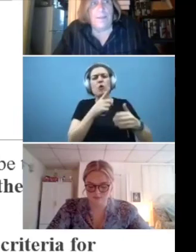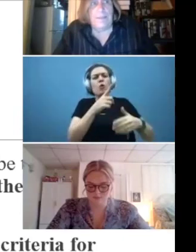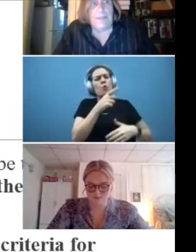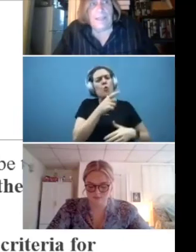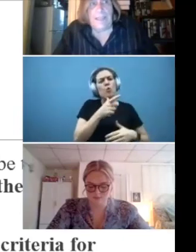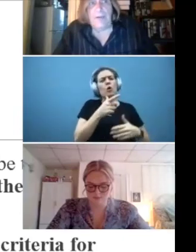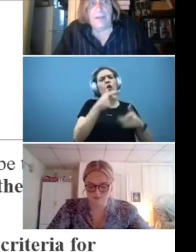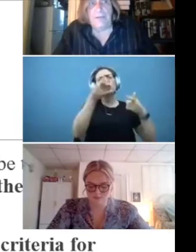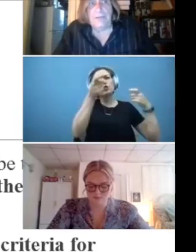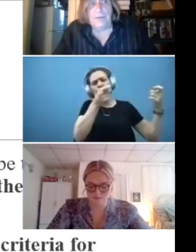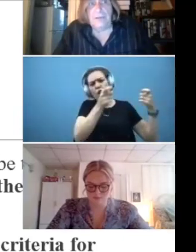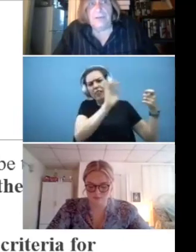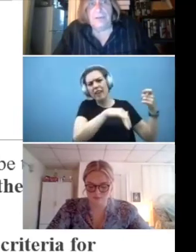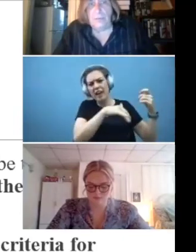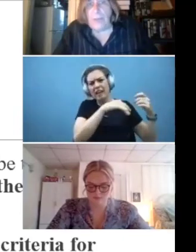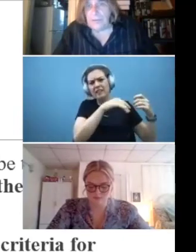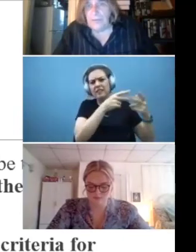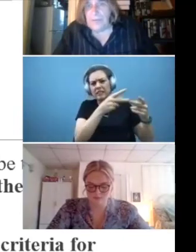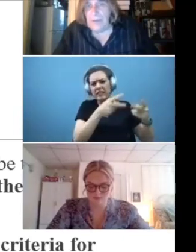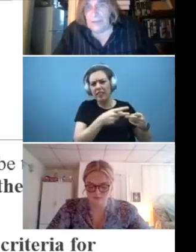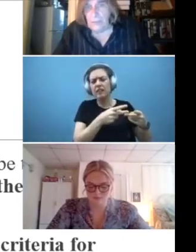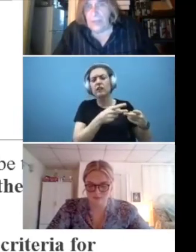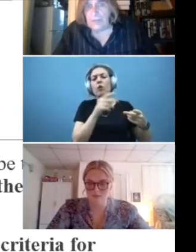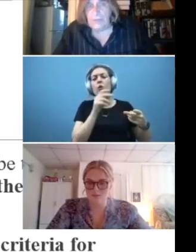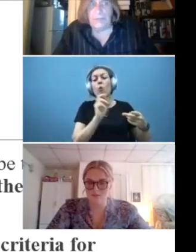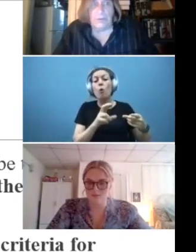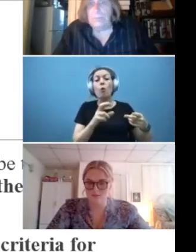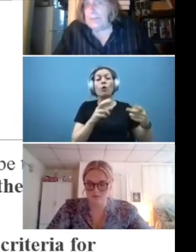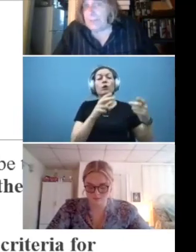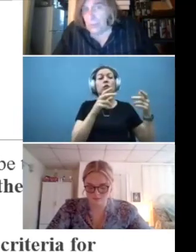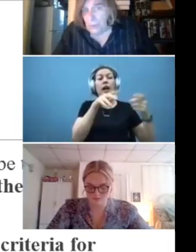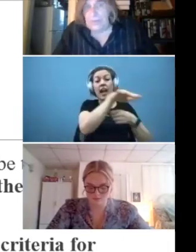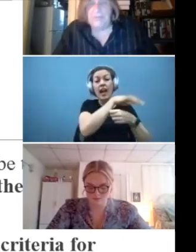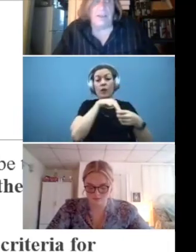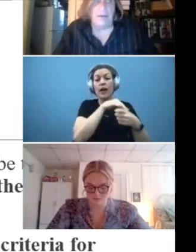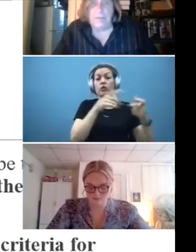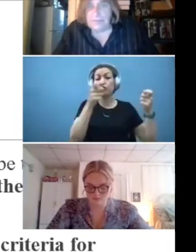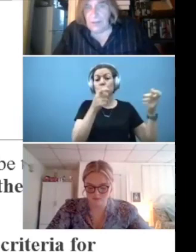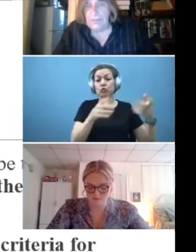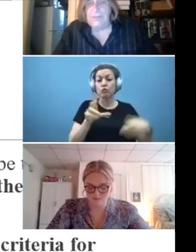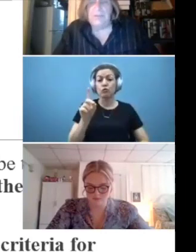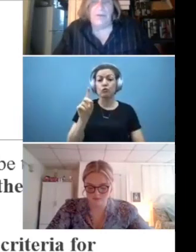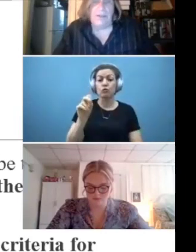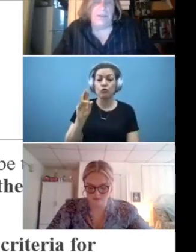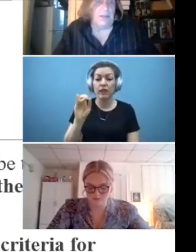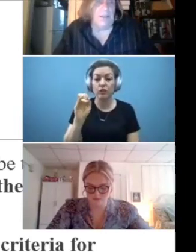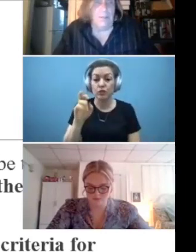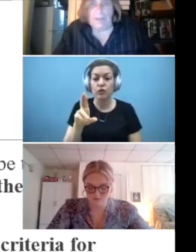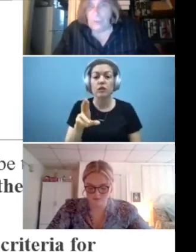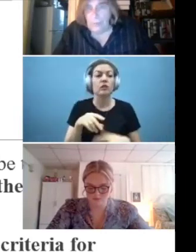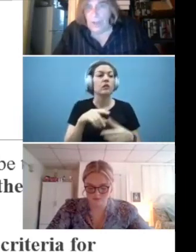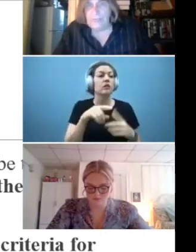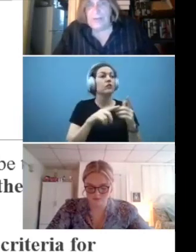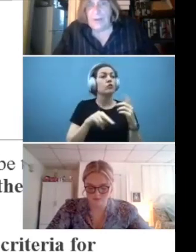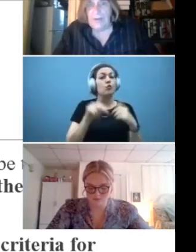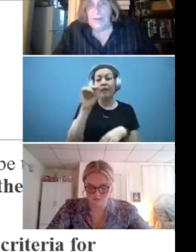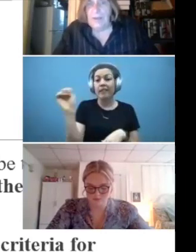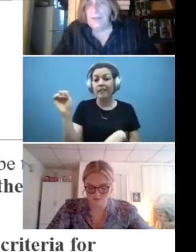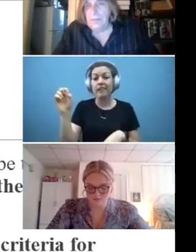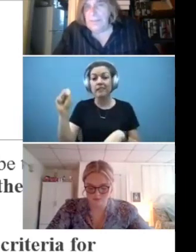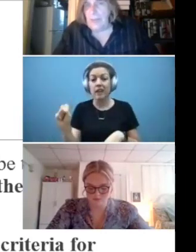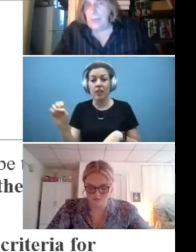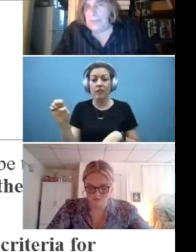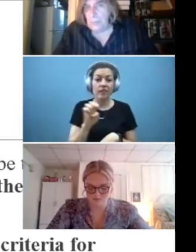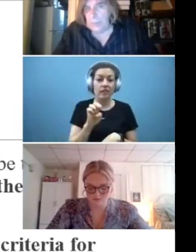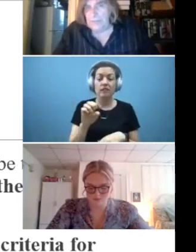the area, the director, the area director for the Northeast area, the Southeast area, Metro Boston area.